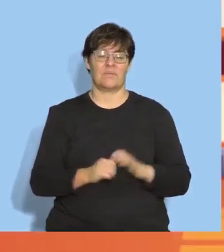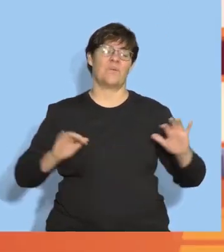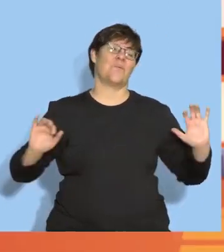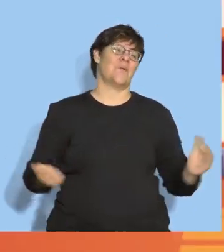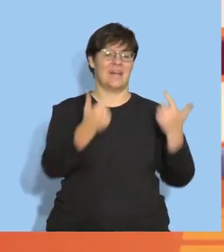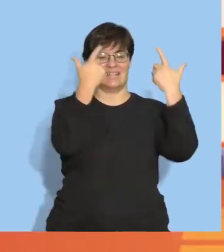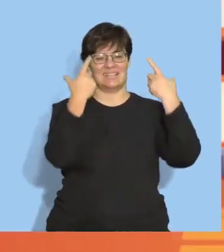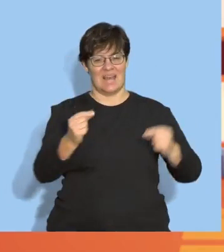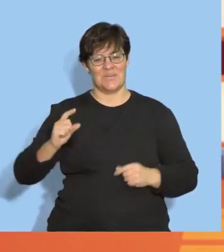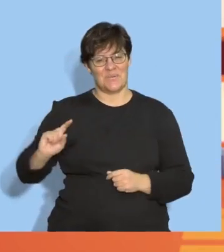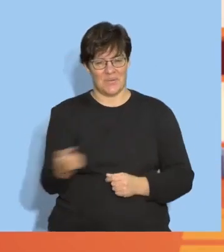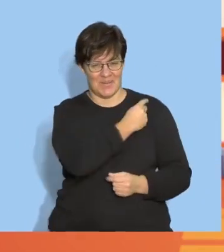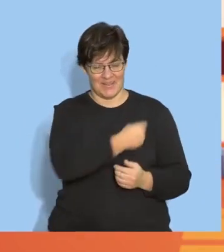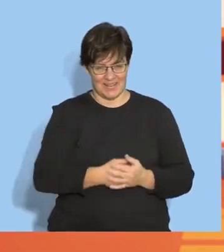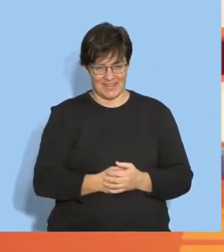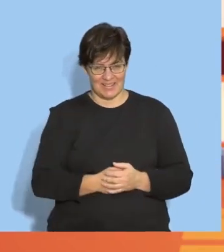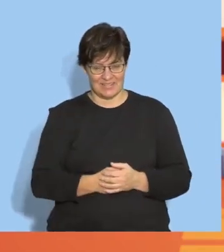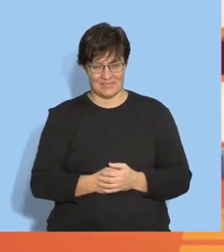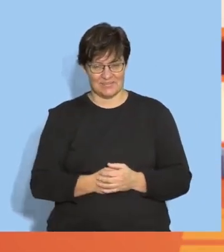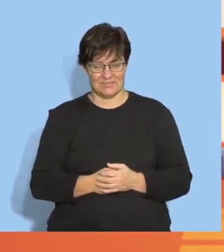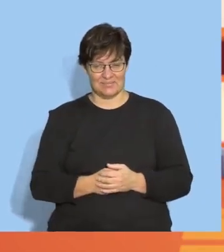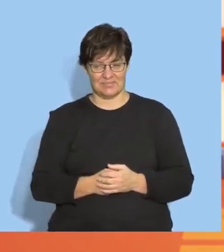Well done, everyone!